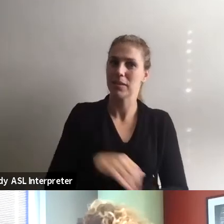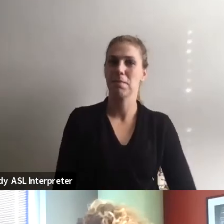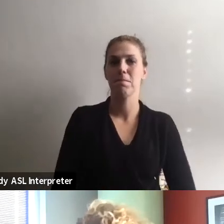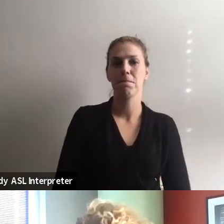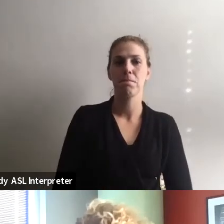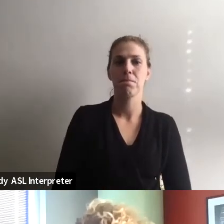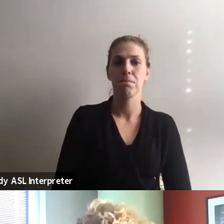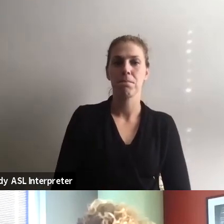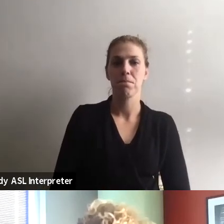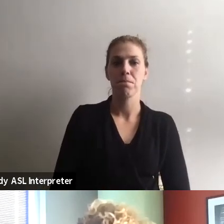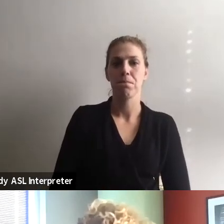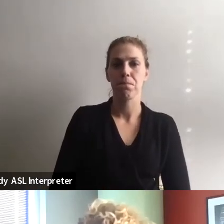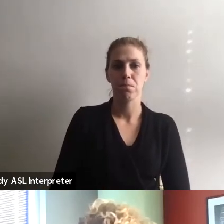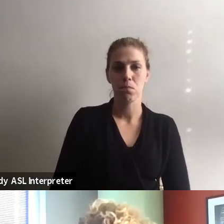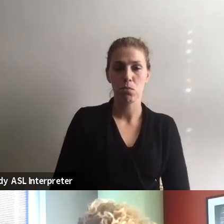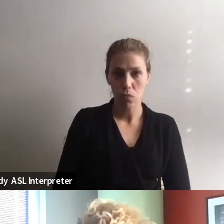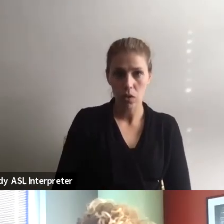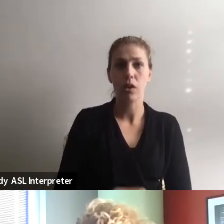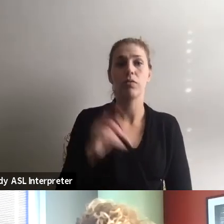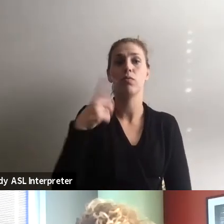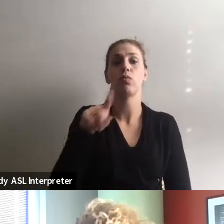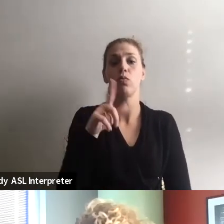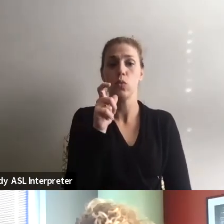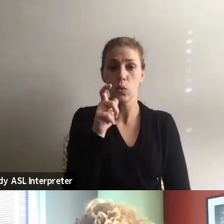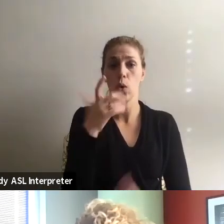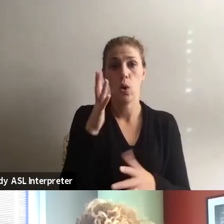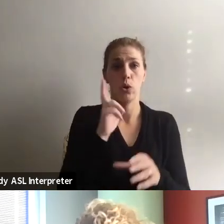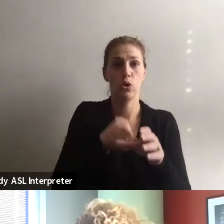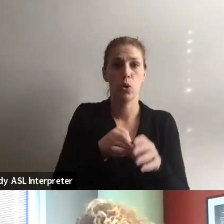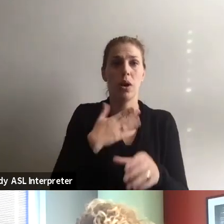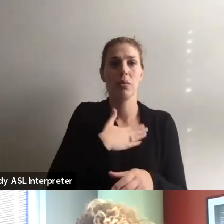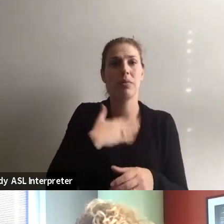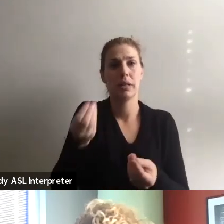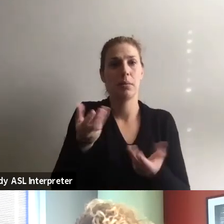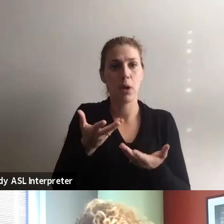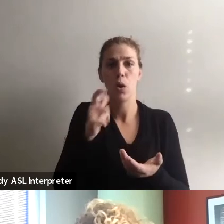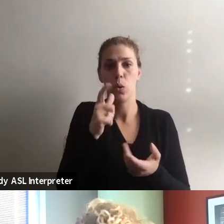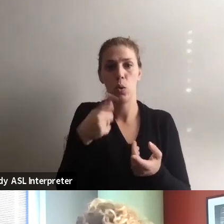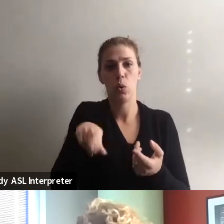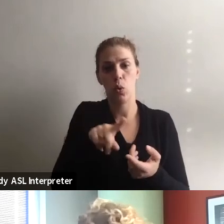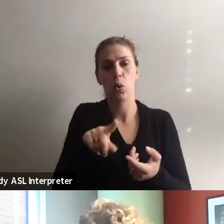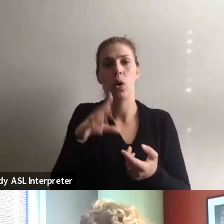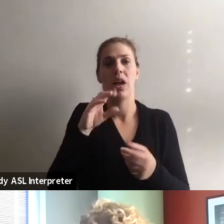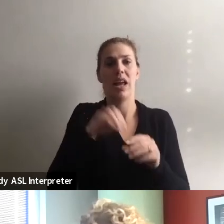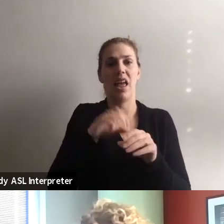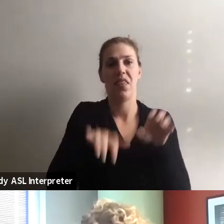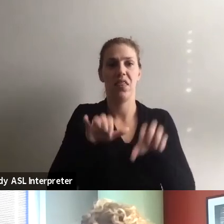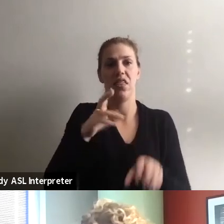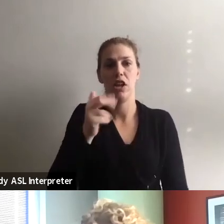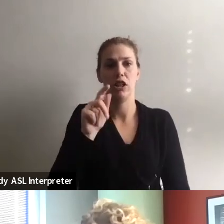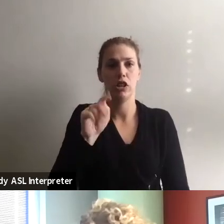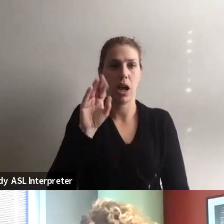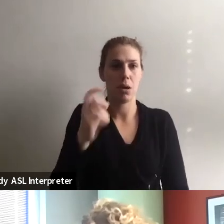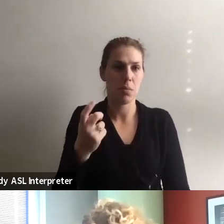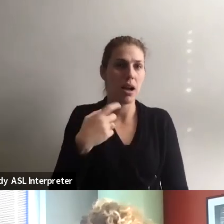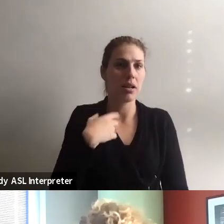Great. Thank you. And those of you that have joined, please let us know who you are in the chat box. I'd love to